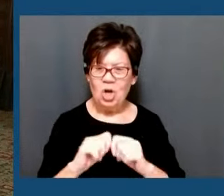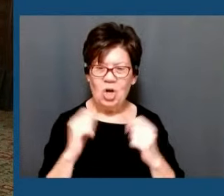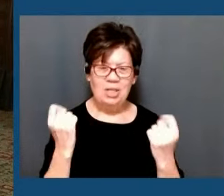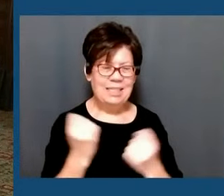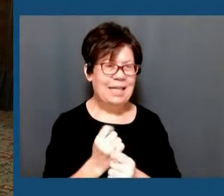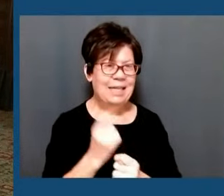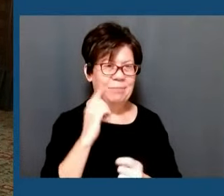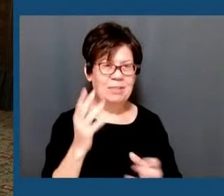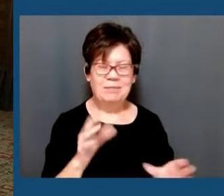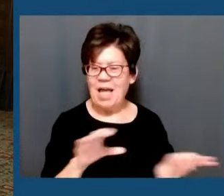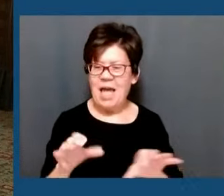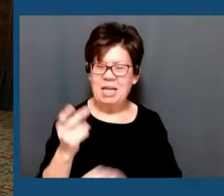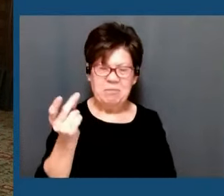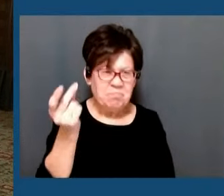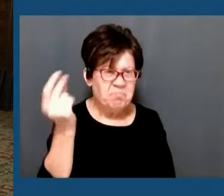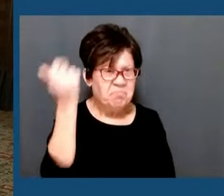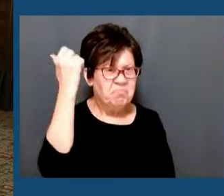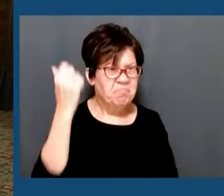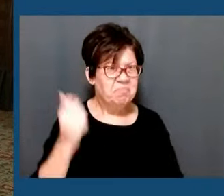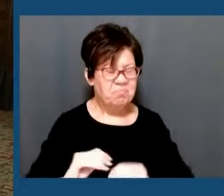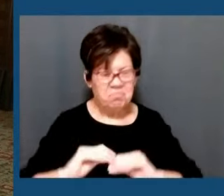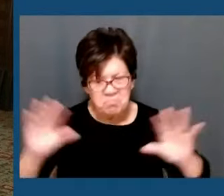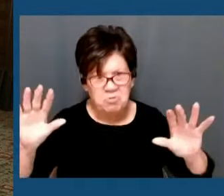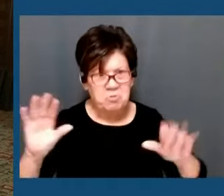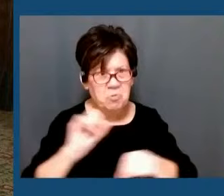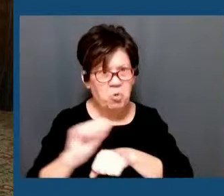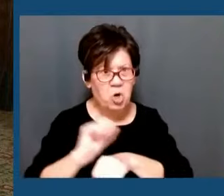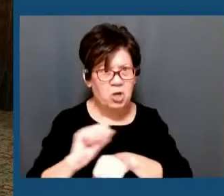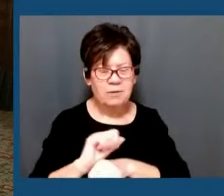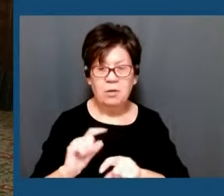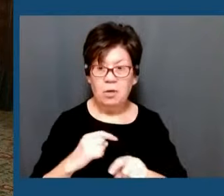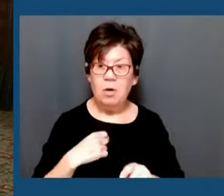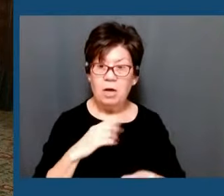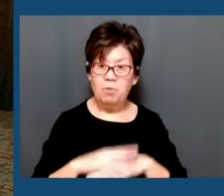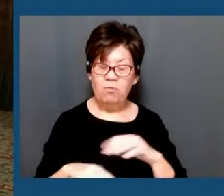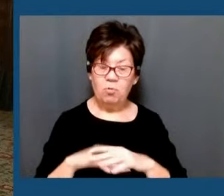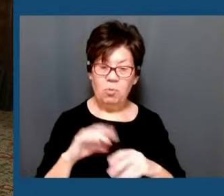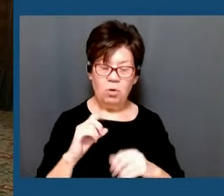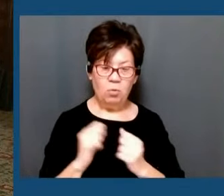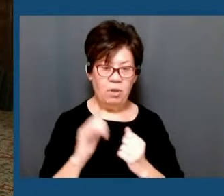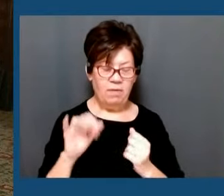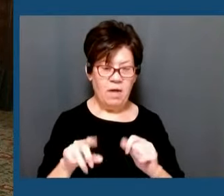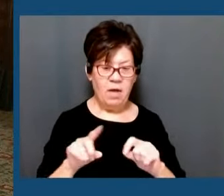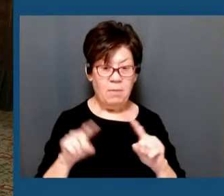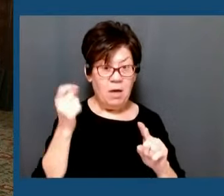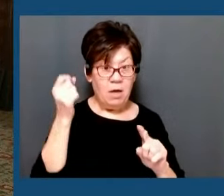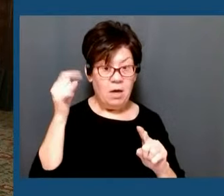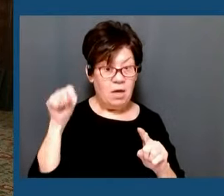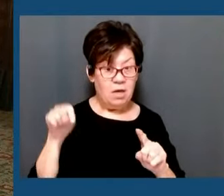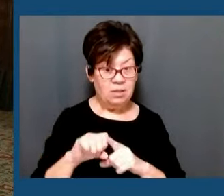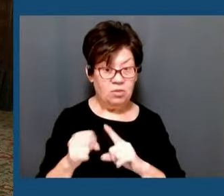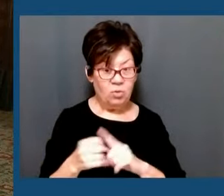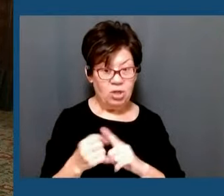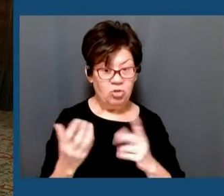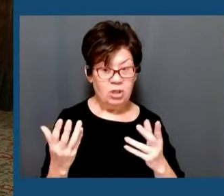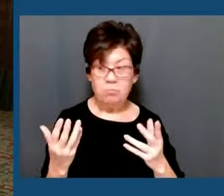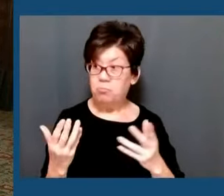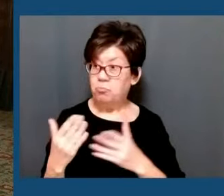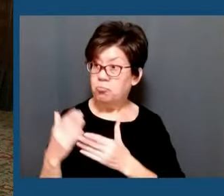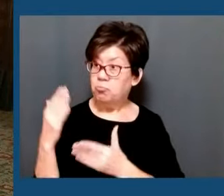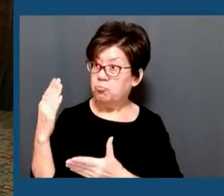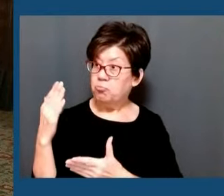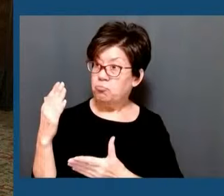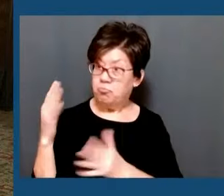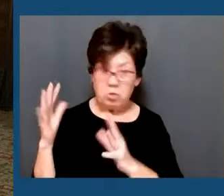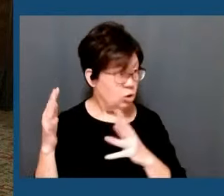and I feel very, you know, comfortable about that. But again, these are emerging situations. It could be over, but also there could